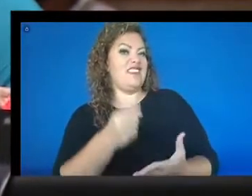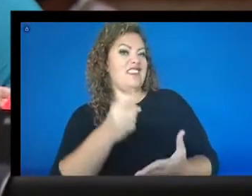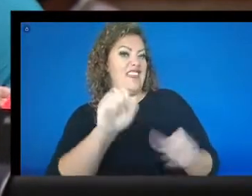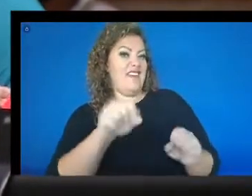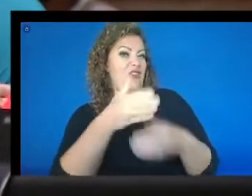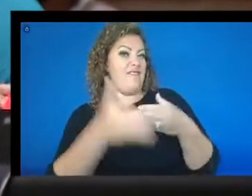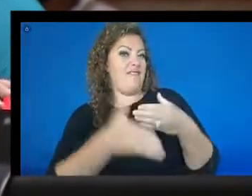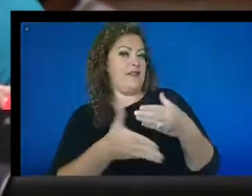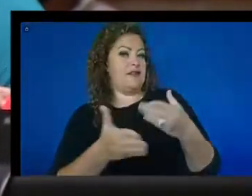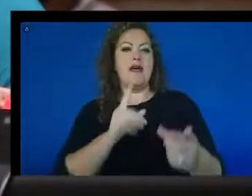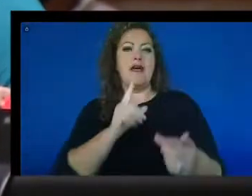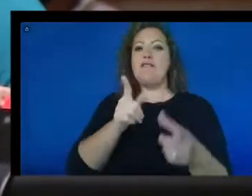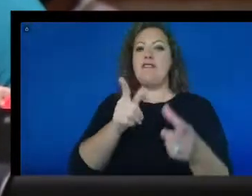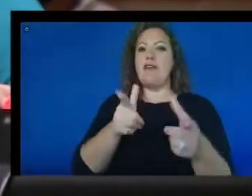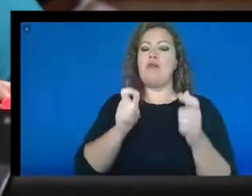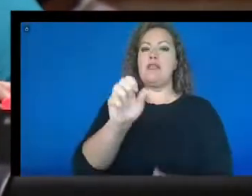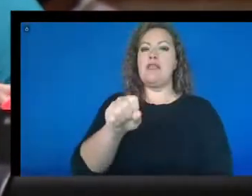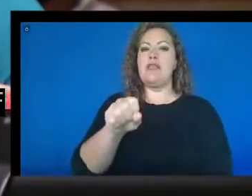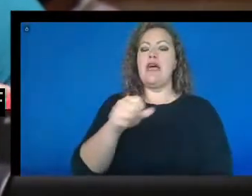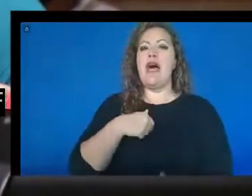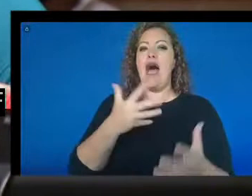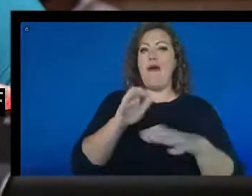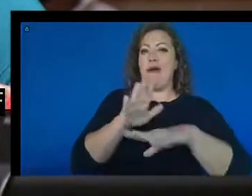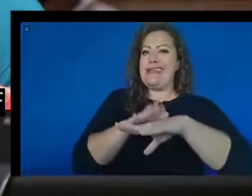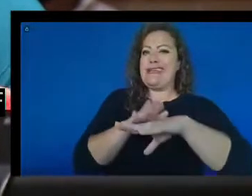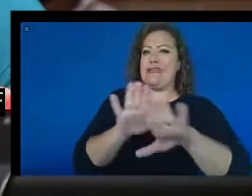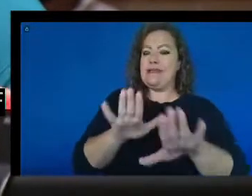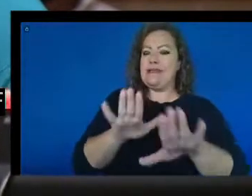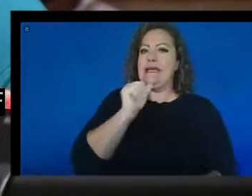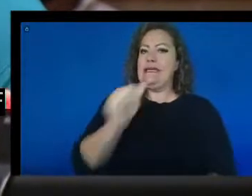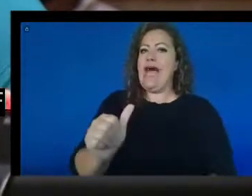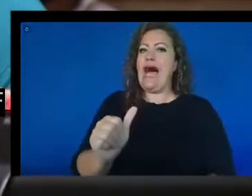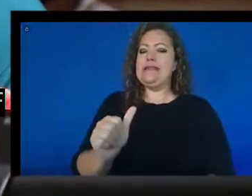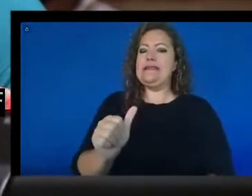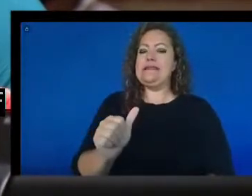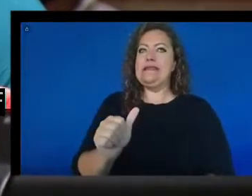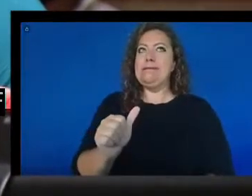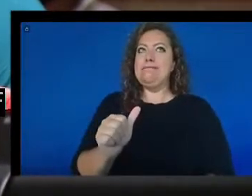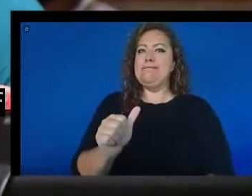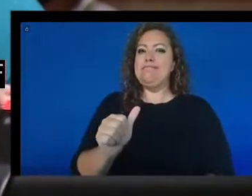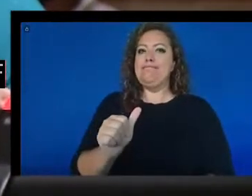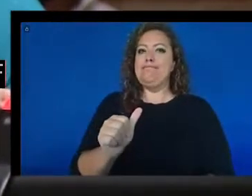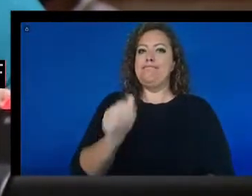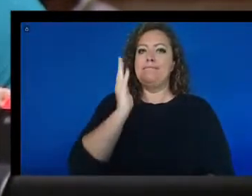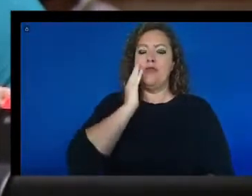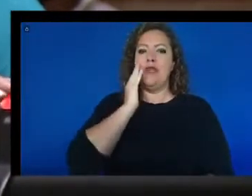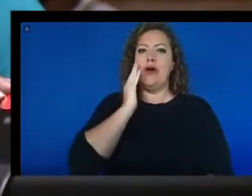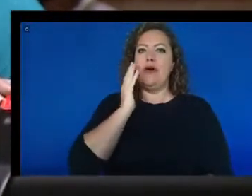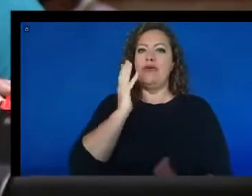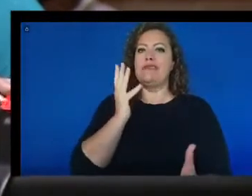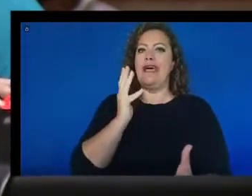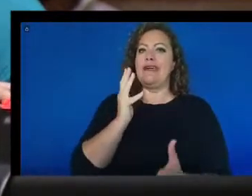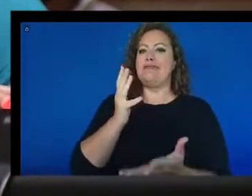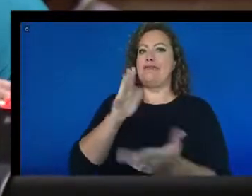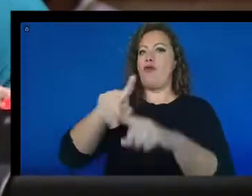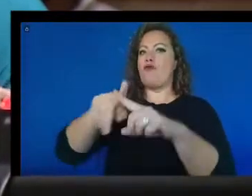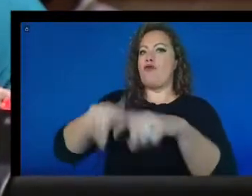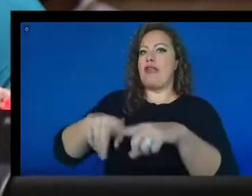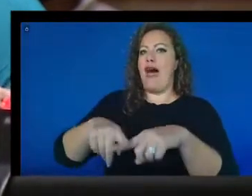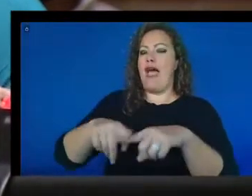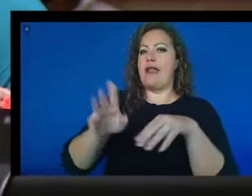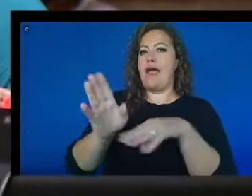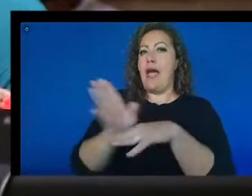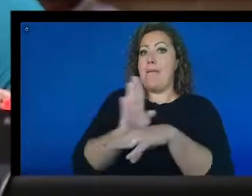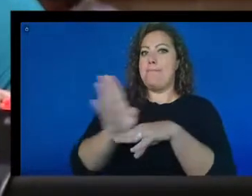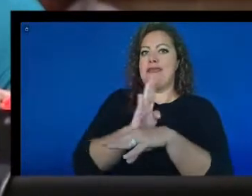Very quickly. Yes. I just want to caution you not to take advantage of the commercial ones that say that we can fix your